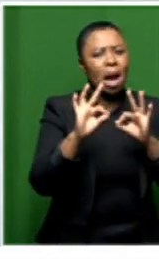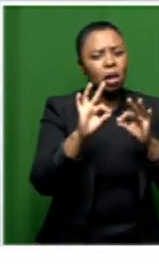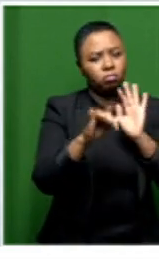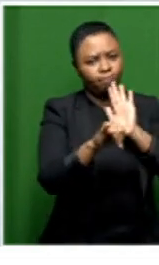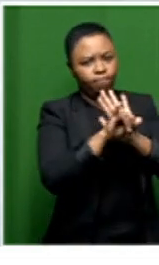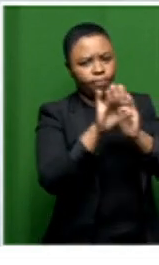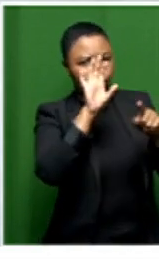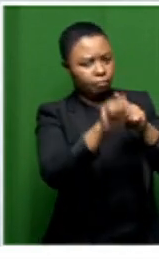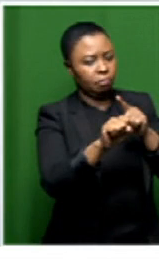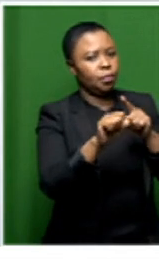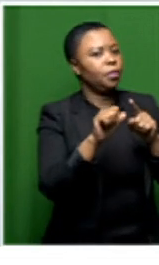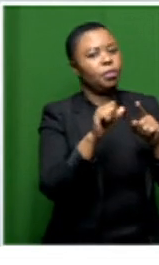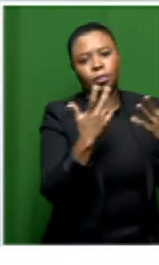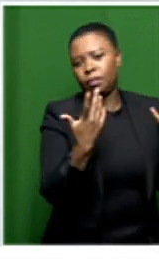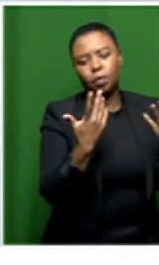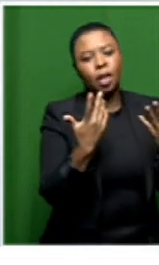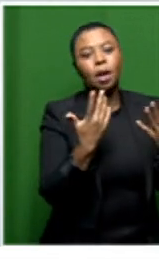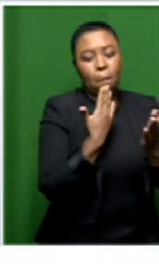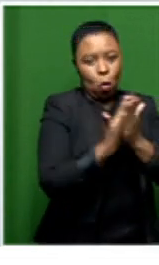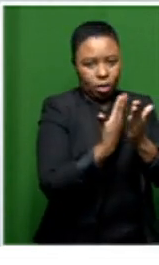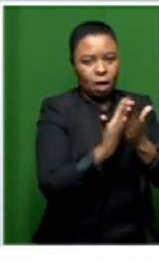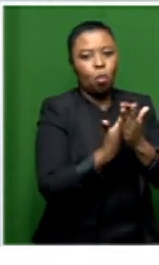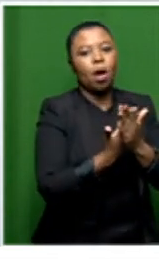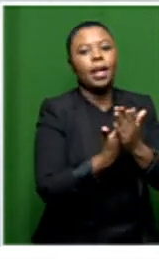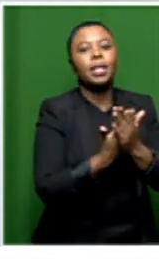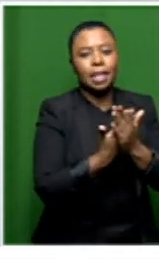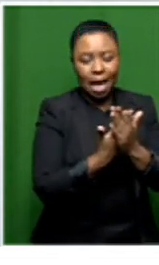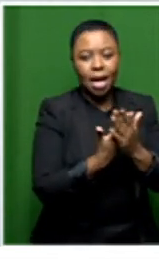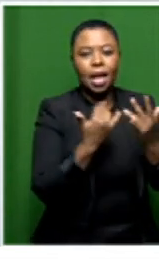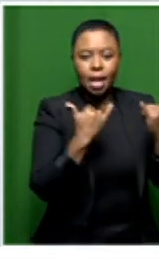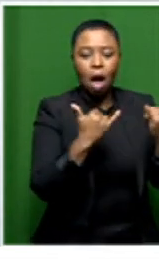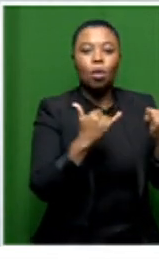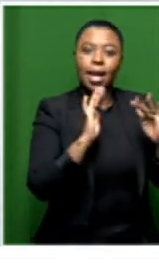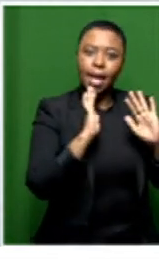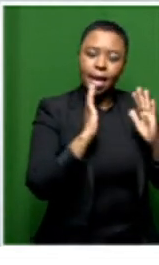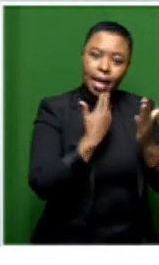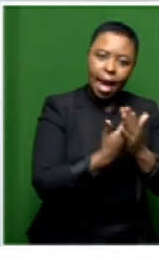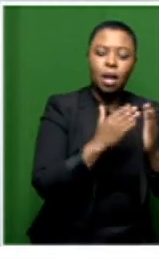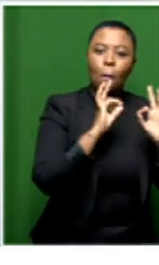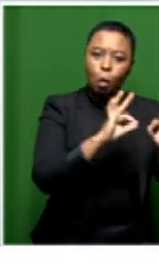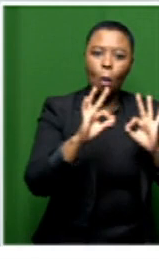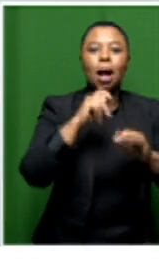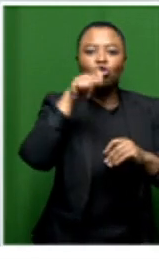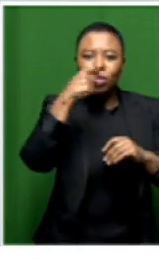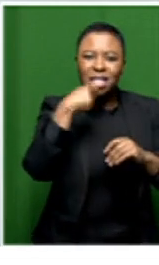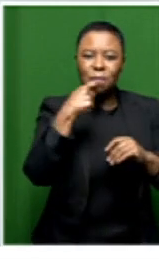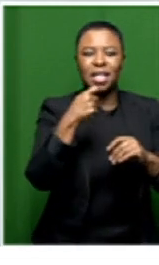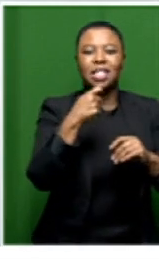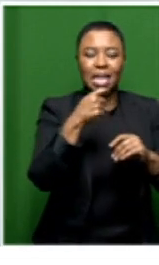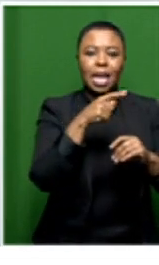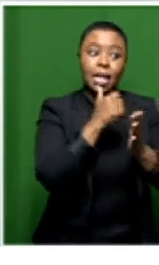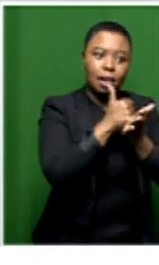obviously now also the possibility to find proper treatments that will assist